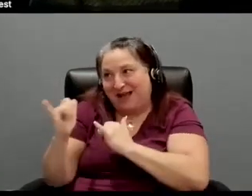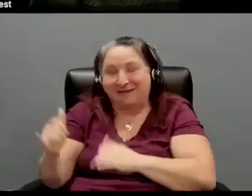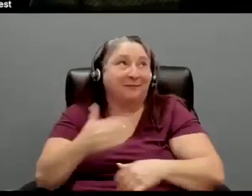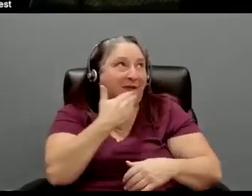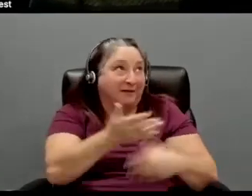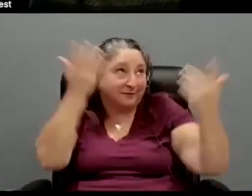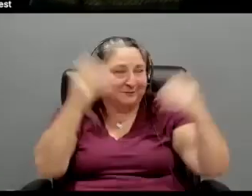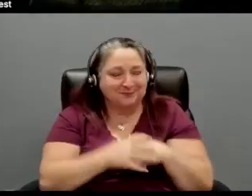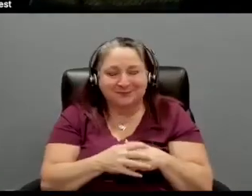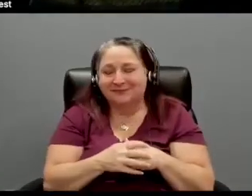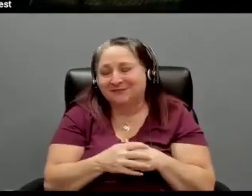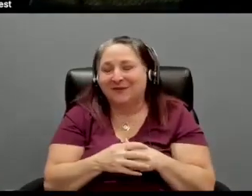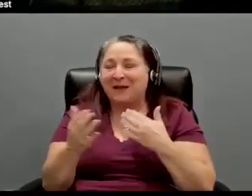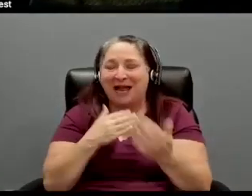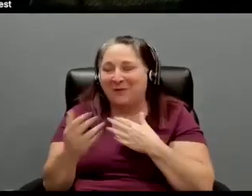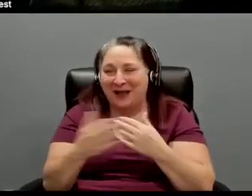there were, right. There were.